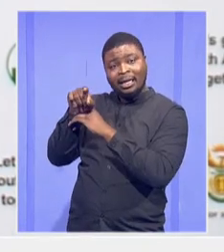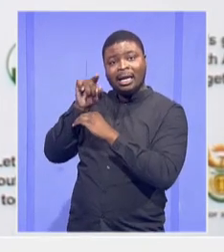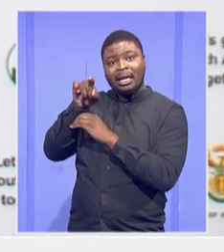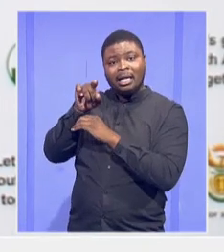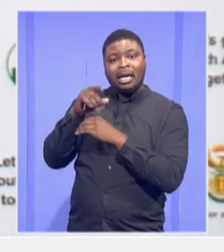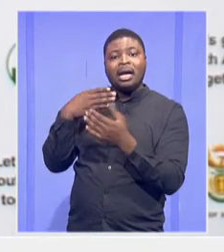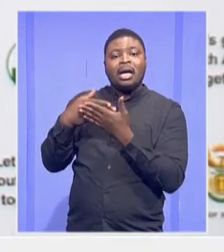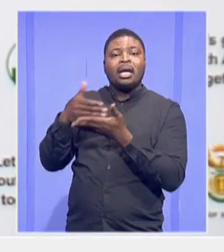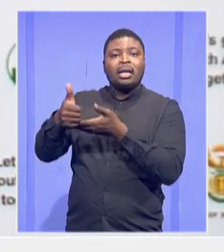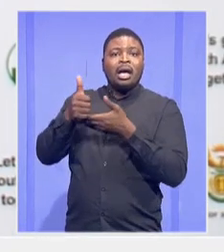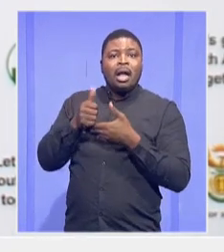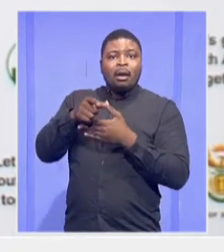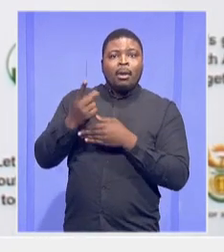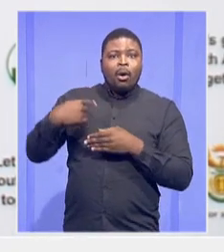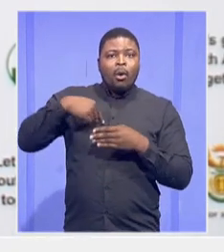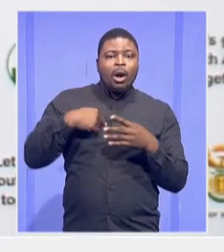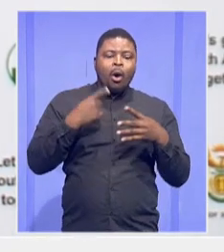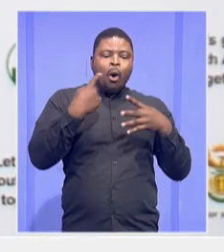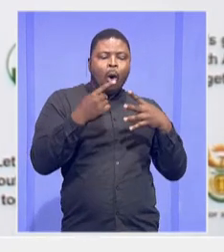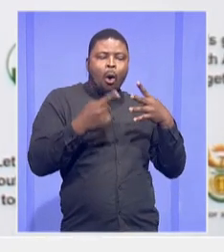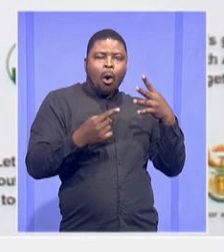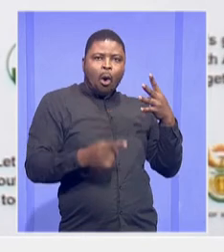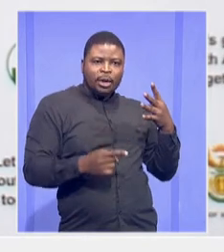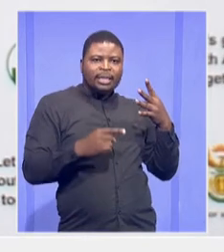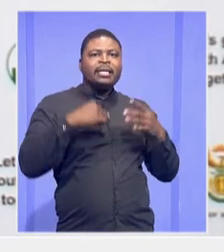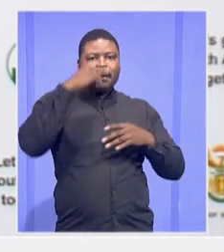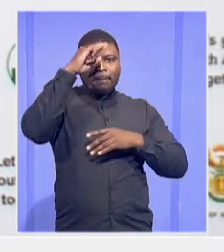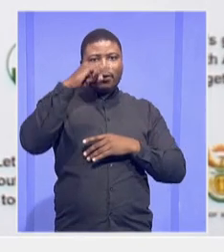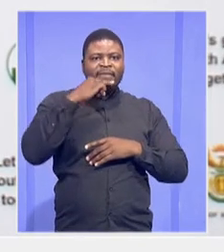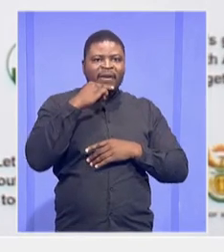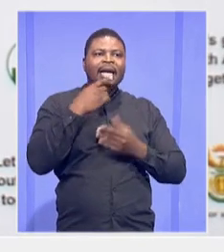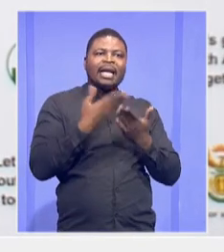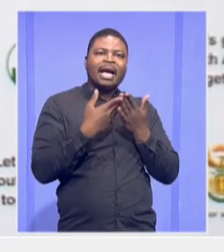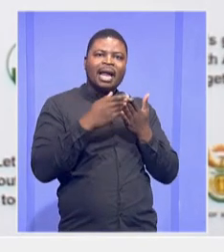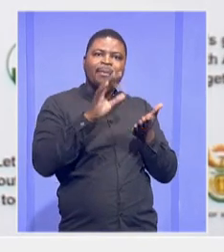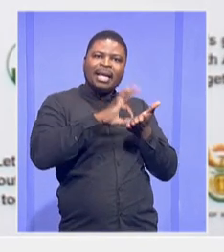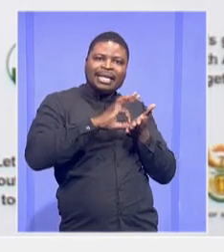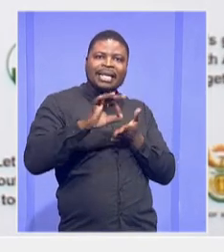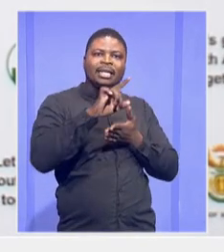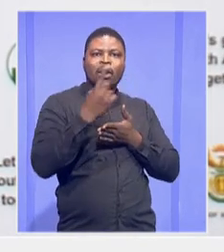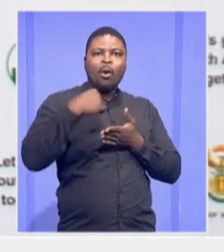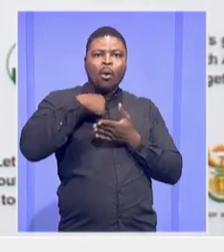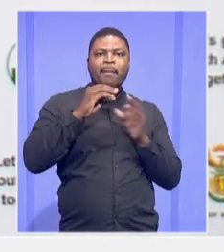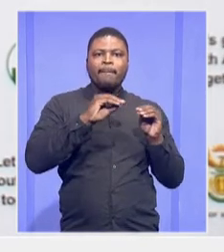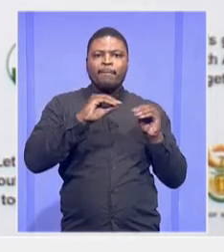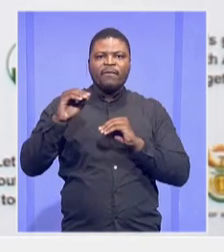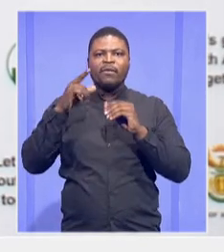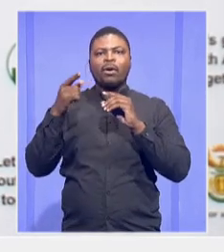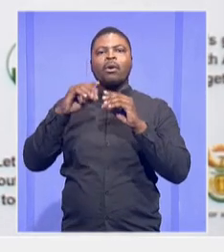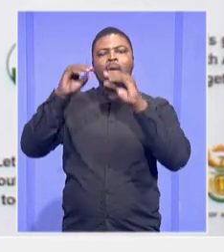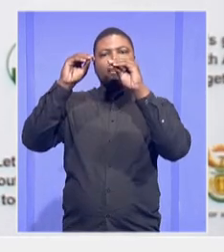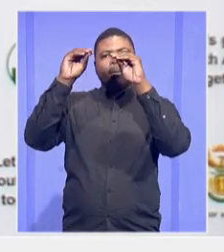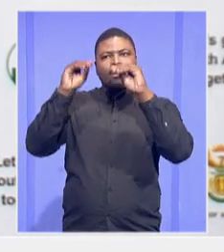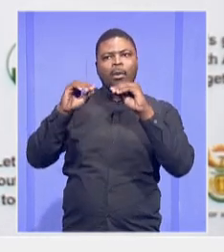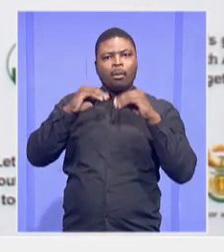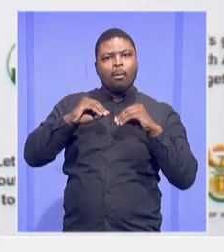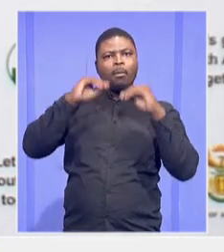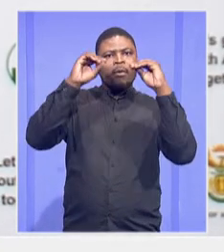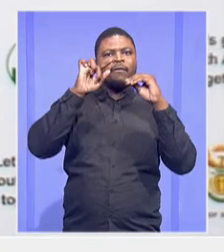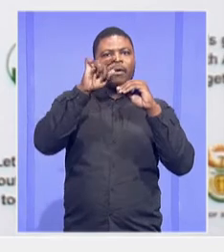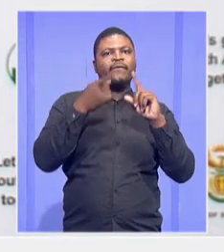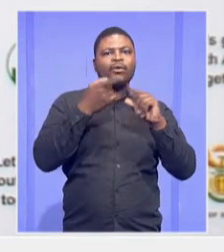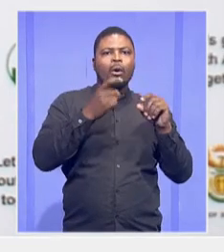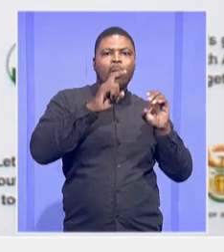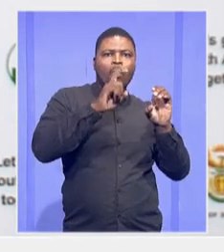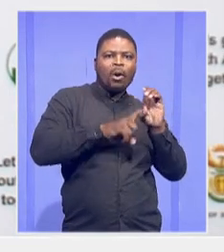audit profile to even move from qualified audit to unqualified audit,